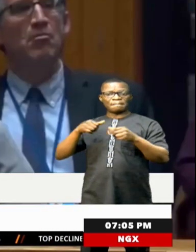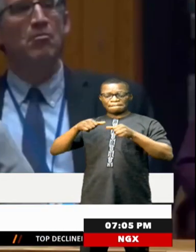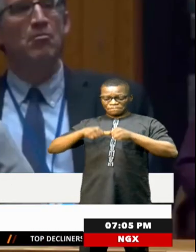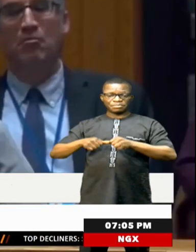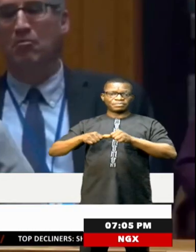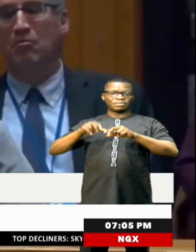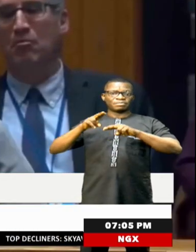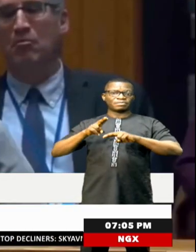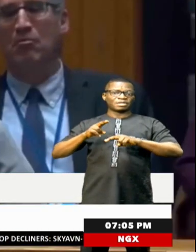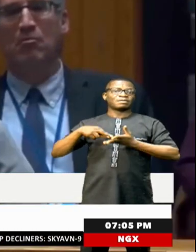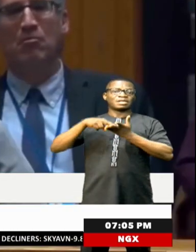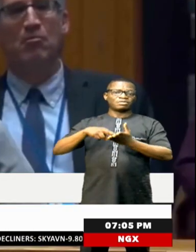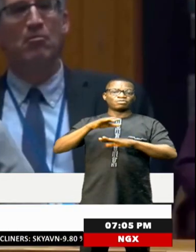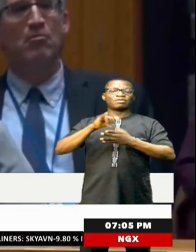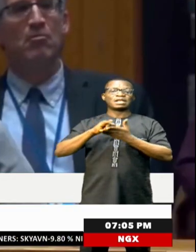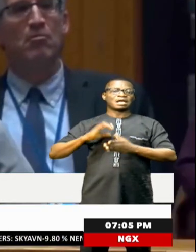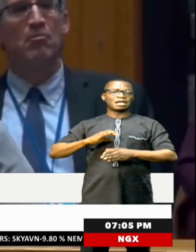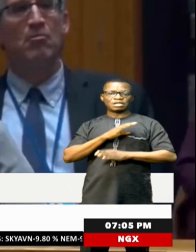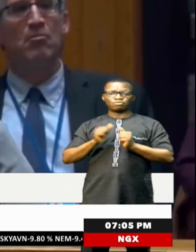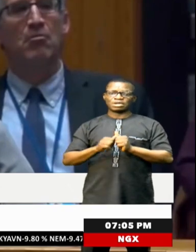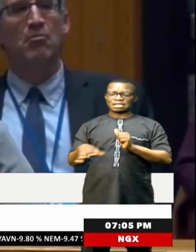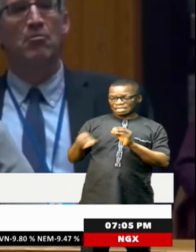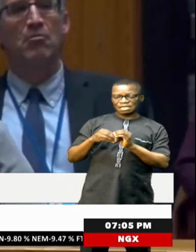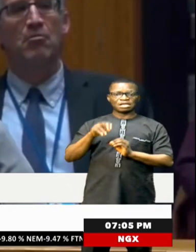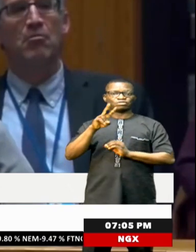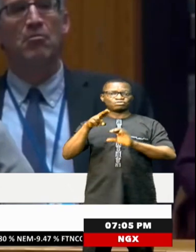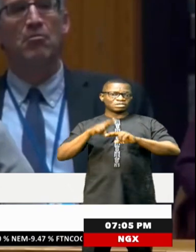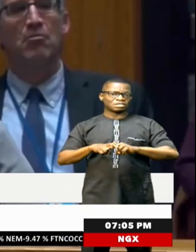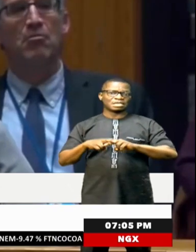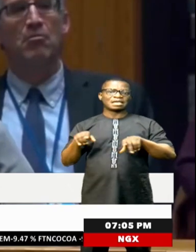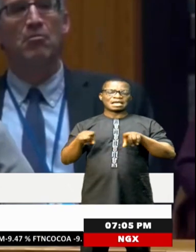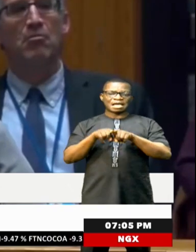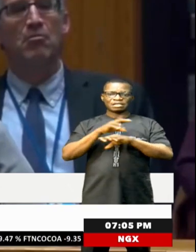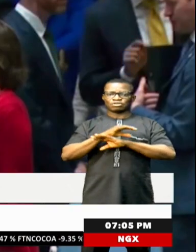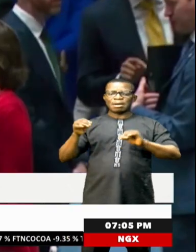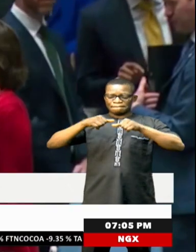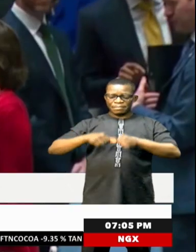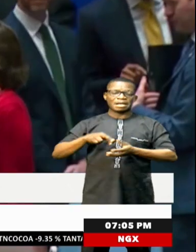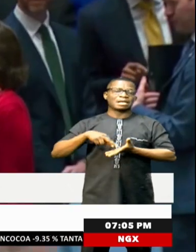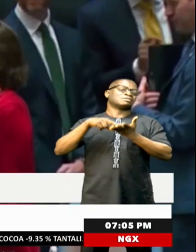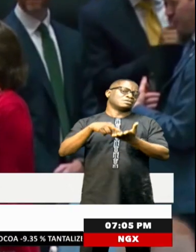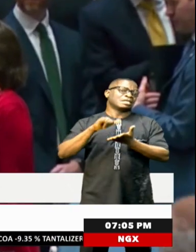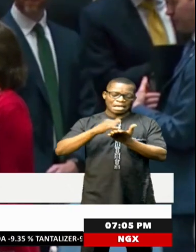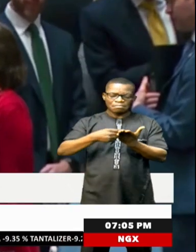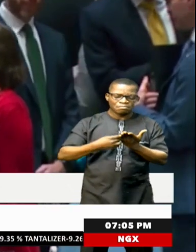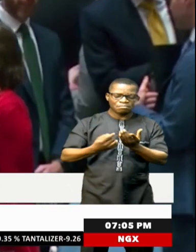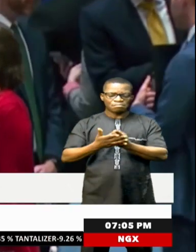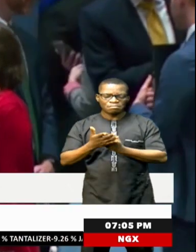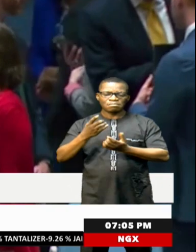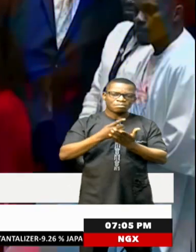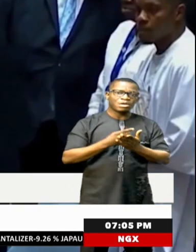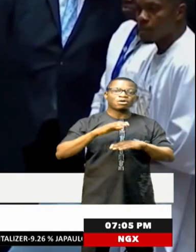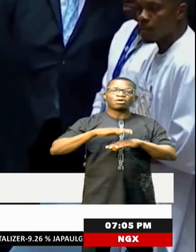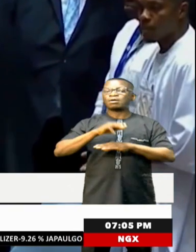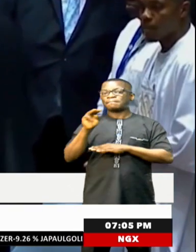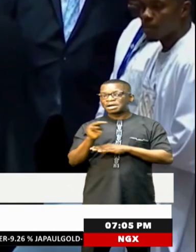the Council and an additional two seats as non-permanent representatives. The debate on Monday was convened by